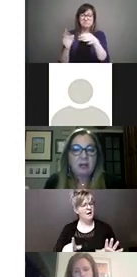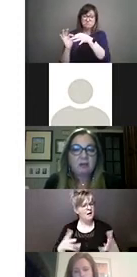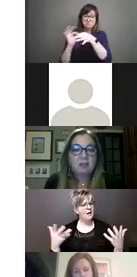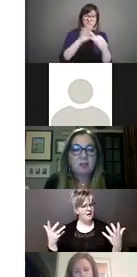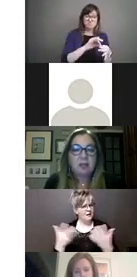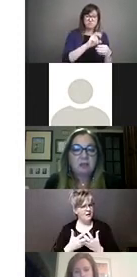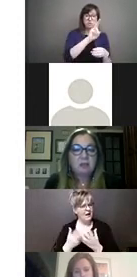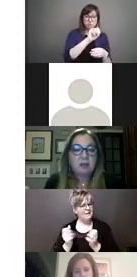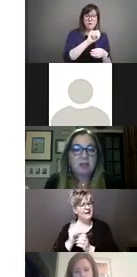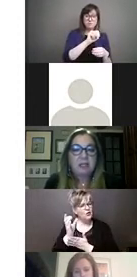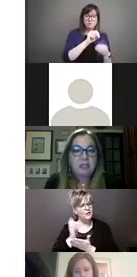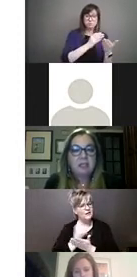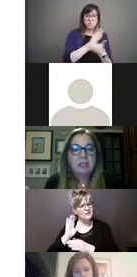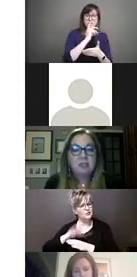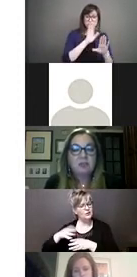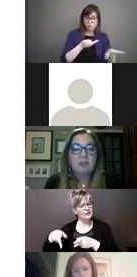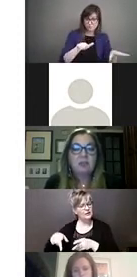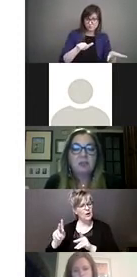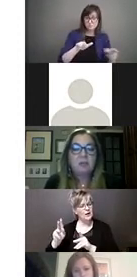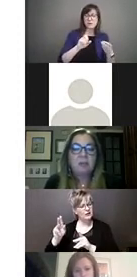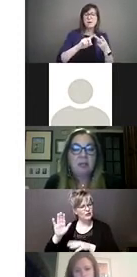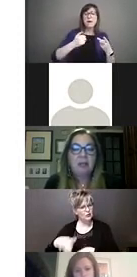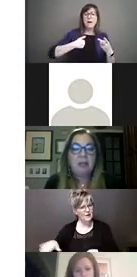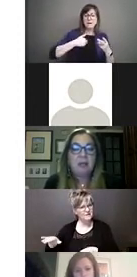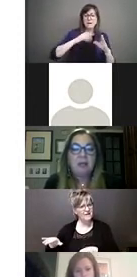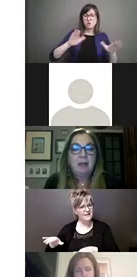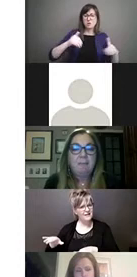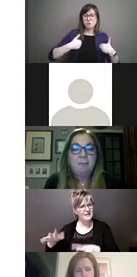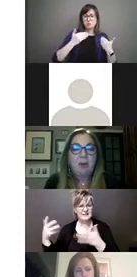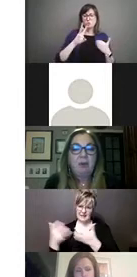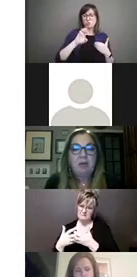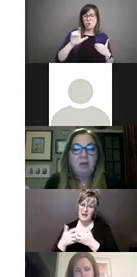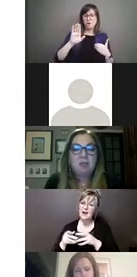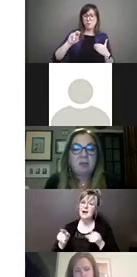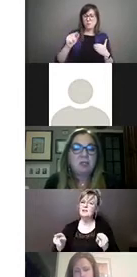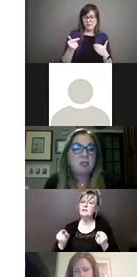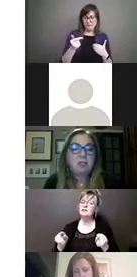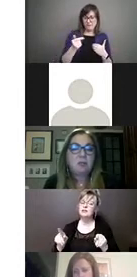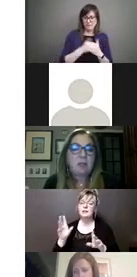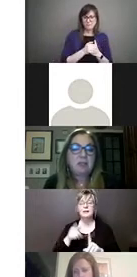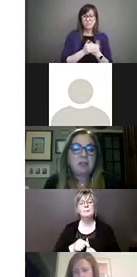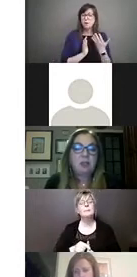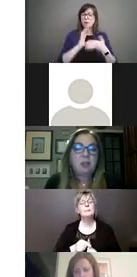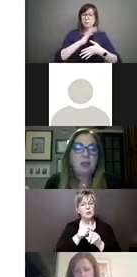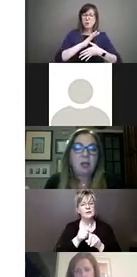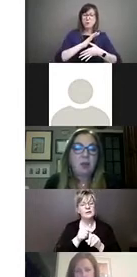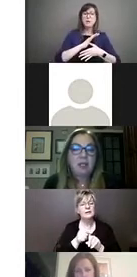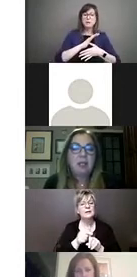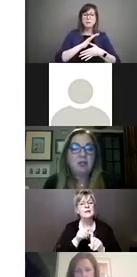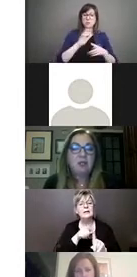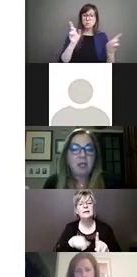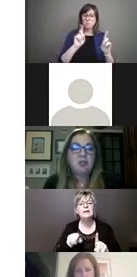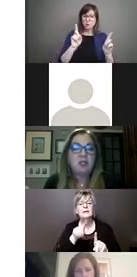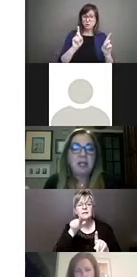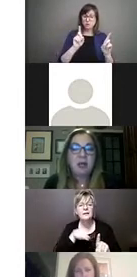the Child, as well as our Canadian Index of Child and Youth Wellbeing. Priority areas participants are raising include not only